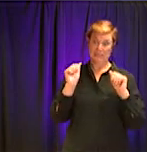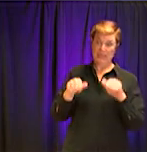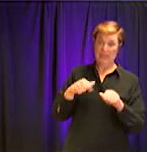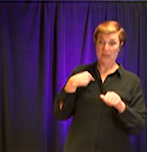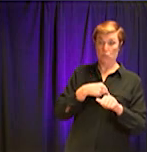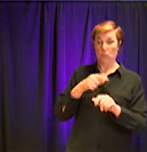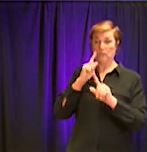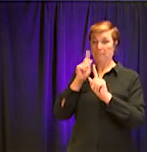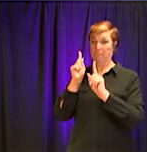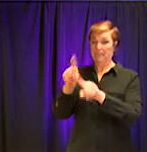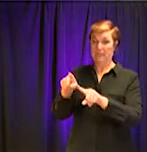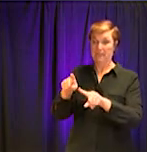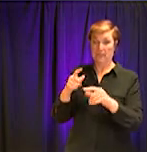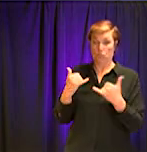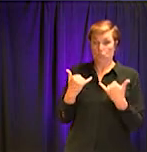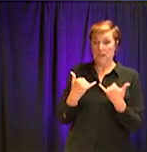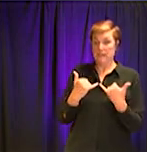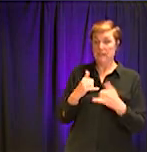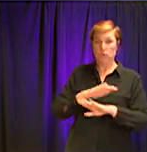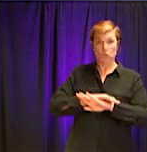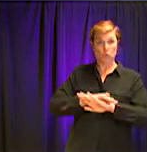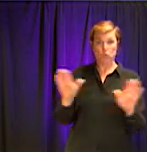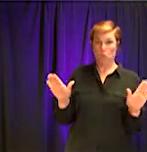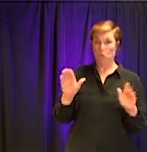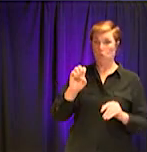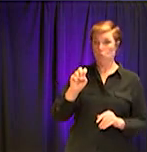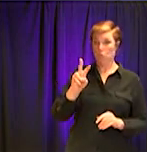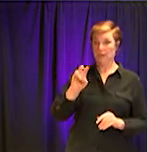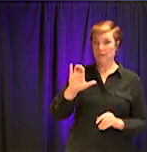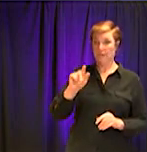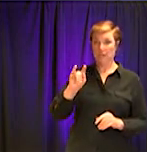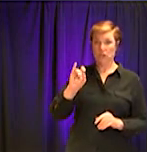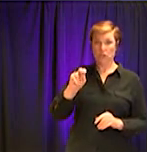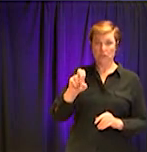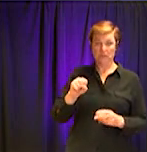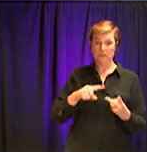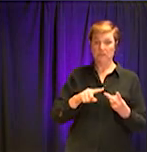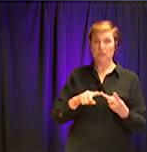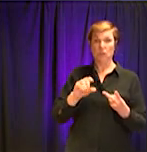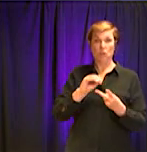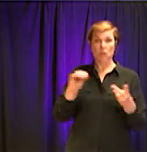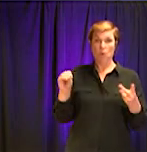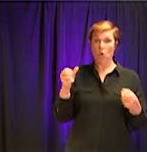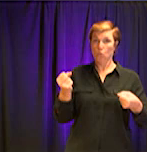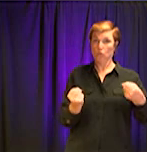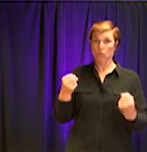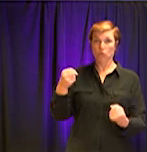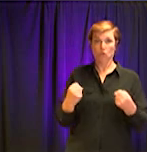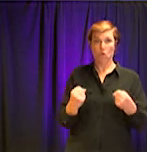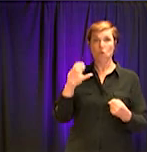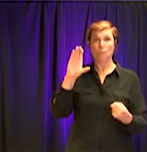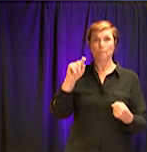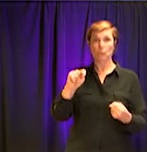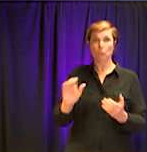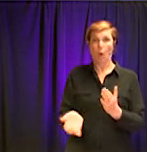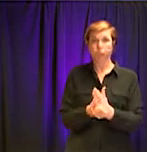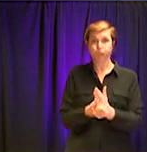evictions? Can we mandate no like booting in the city? That is generally something that is